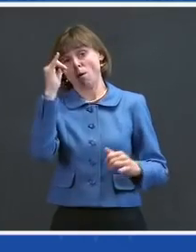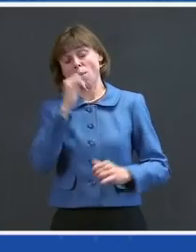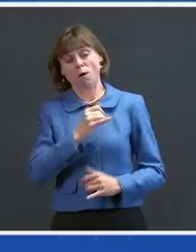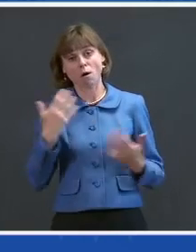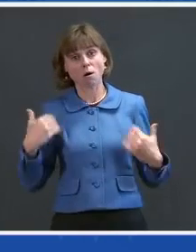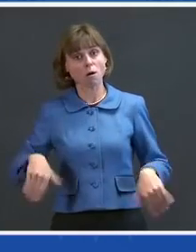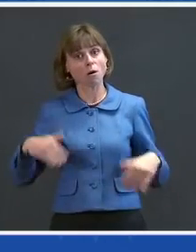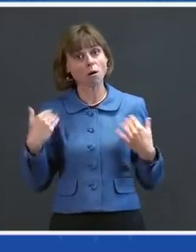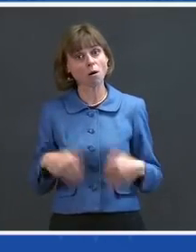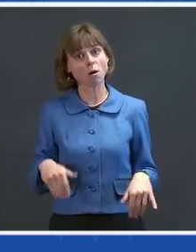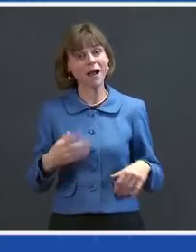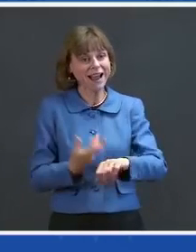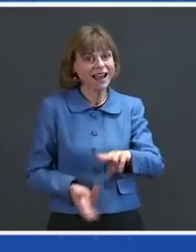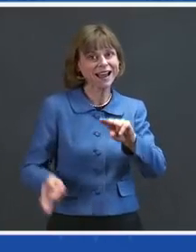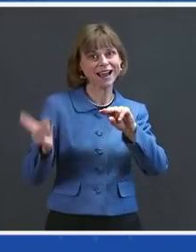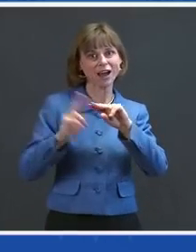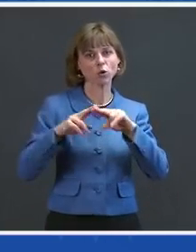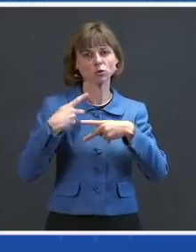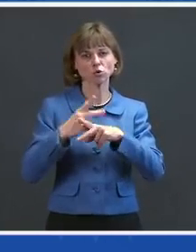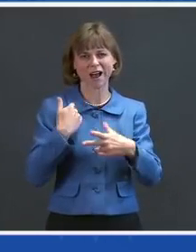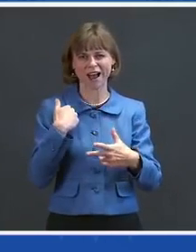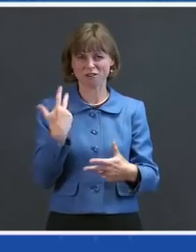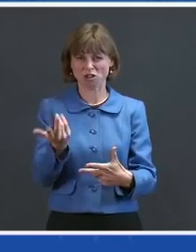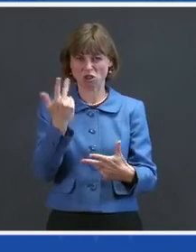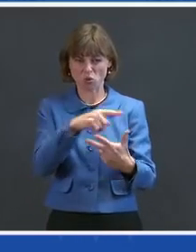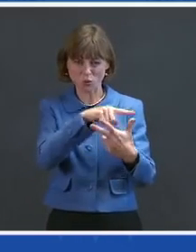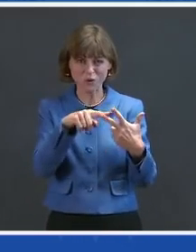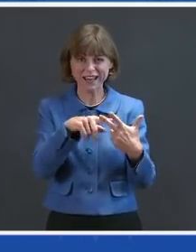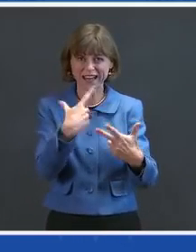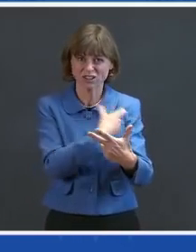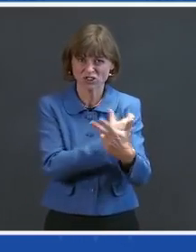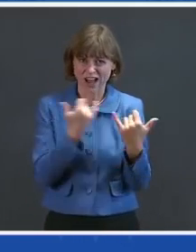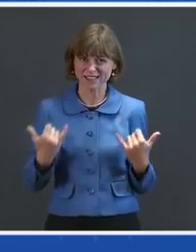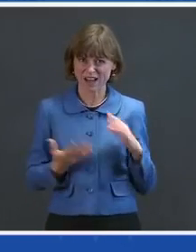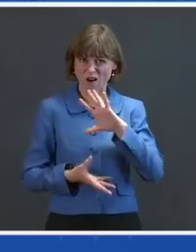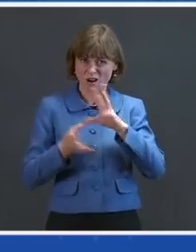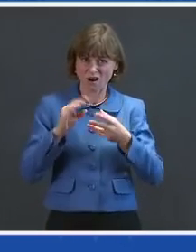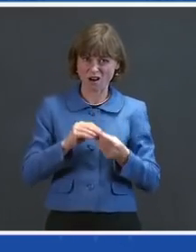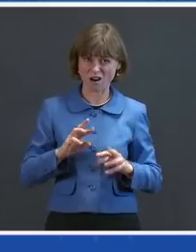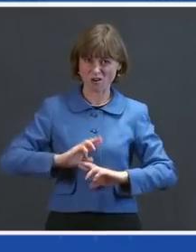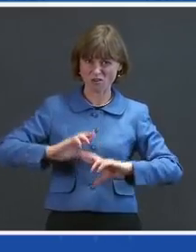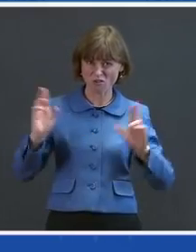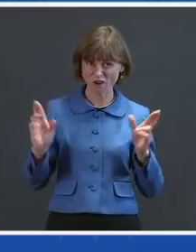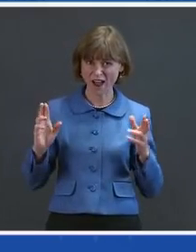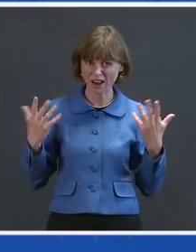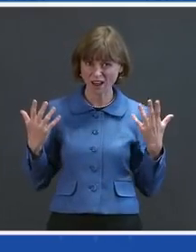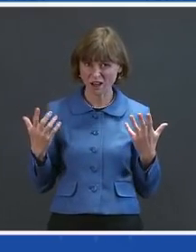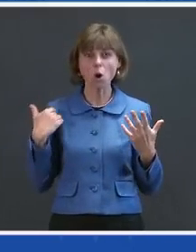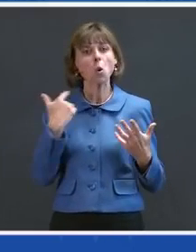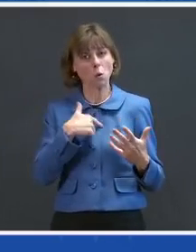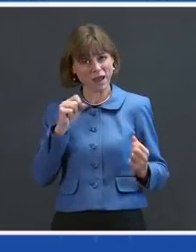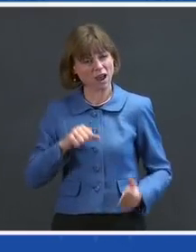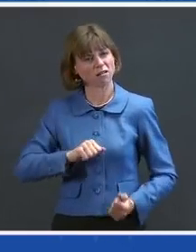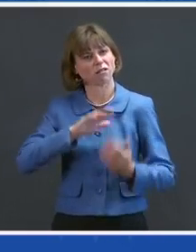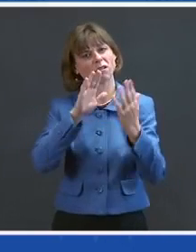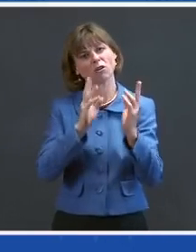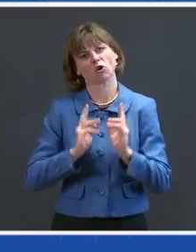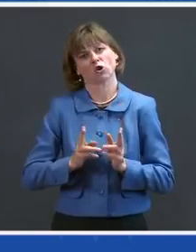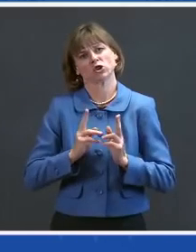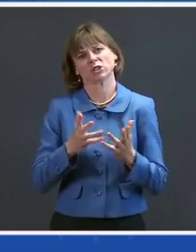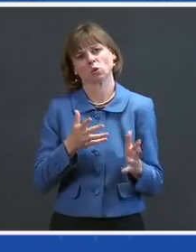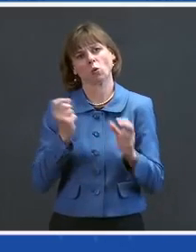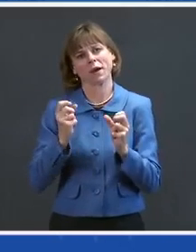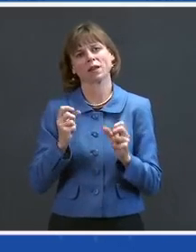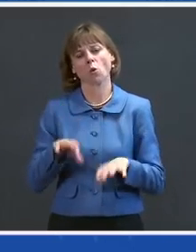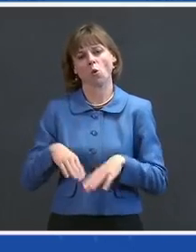three safe and effective vaccines, we have an opportunity to help address the urgent national need more quickly in getting our schools